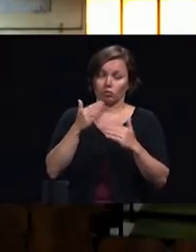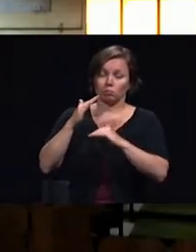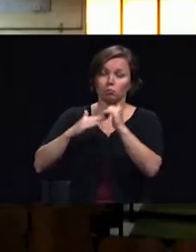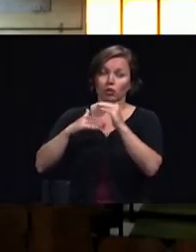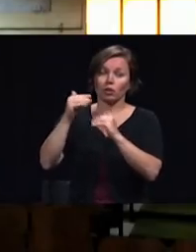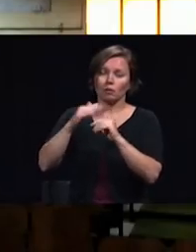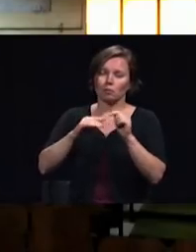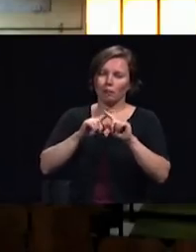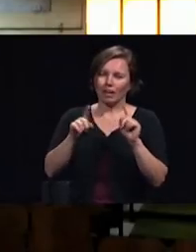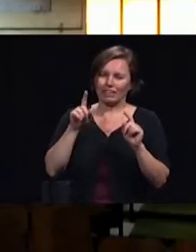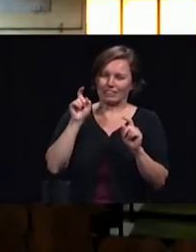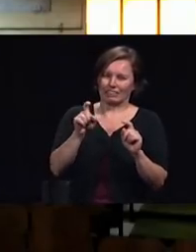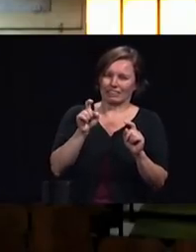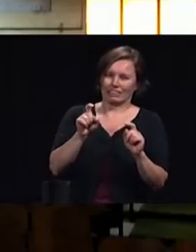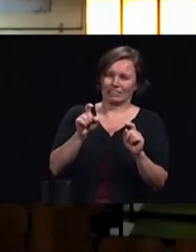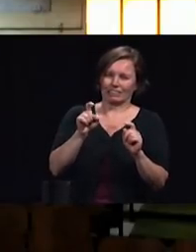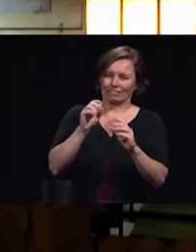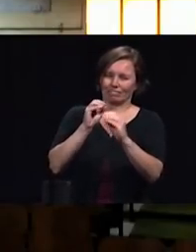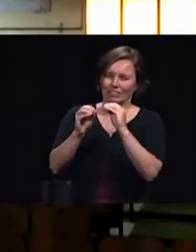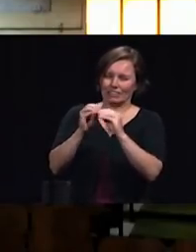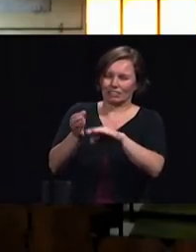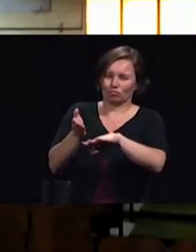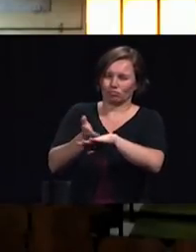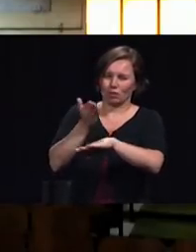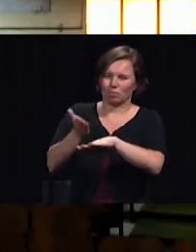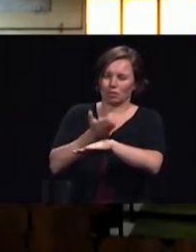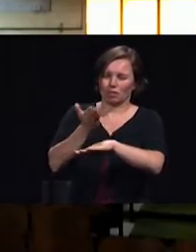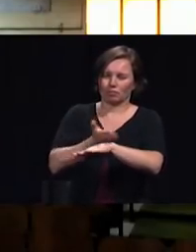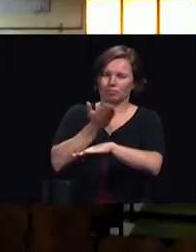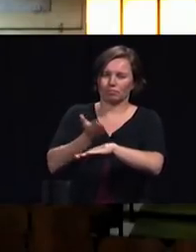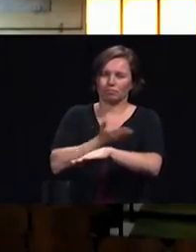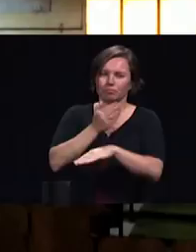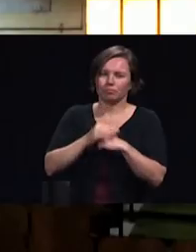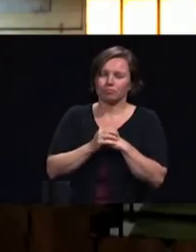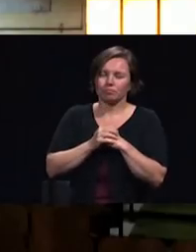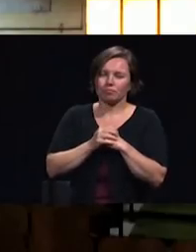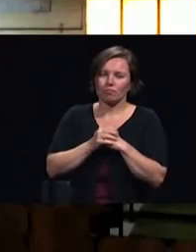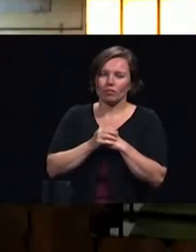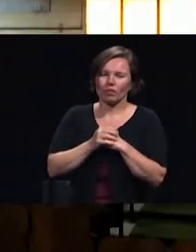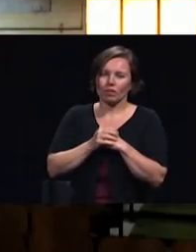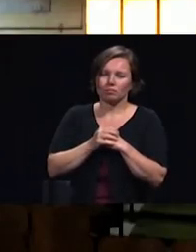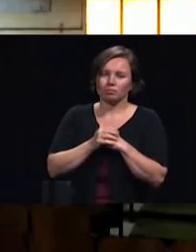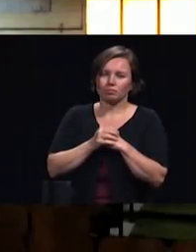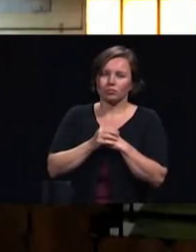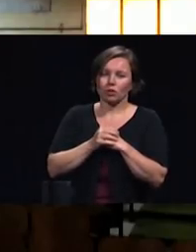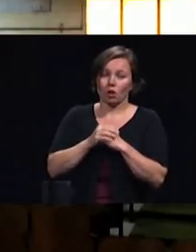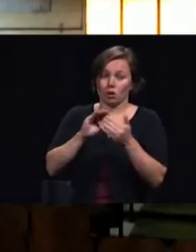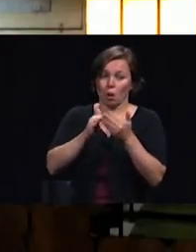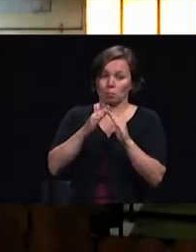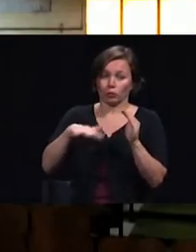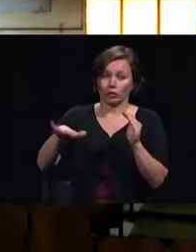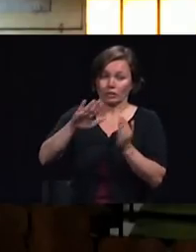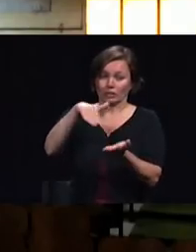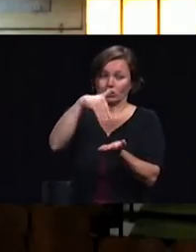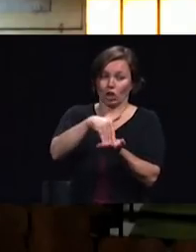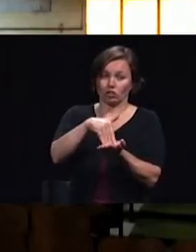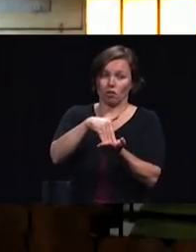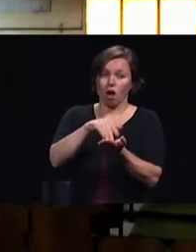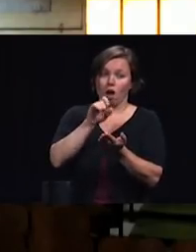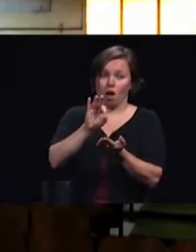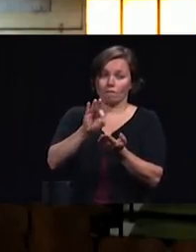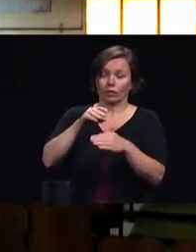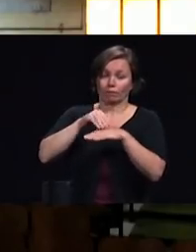renovations in order to be the relevant presence we know it can become as both an urban center of influence and a place to hold two